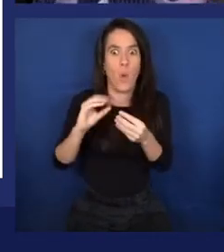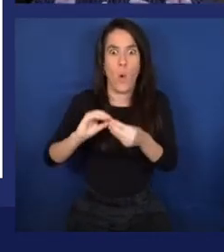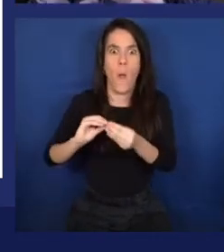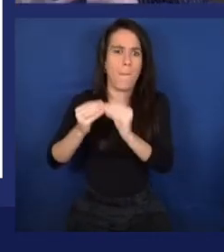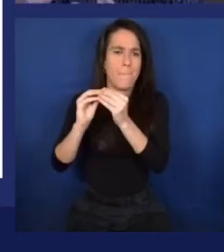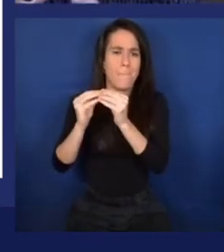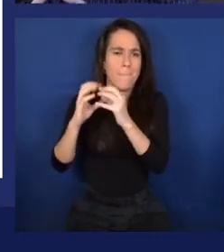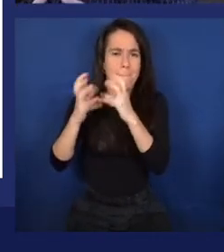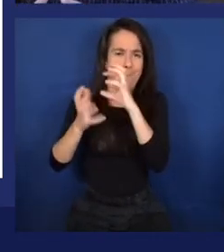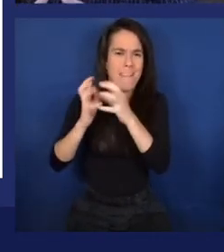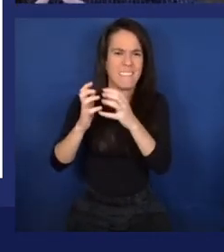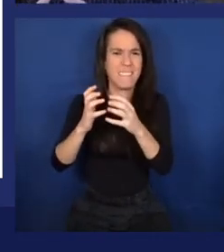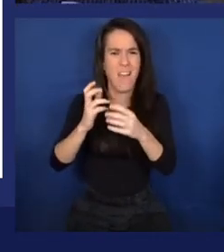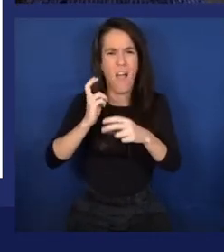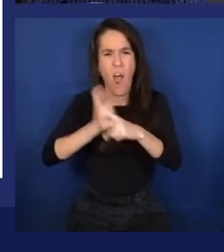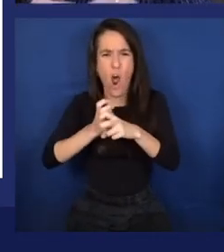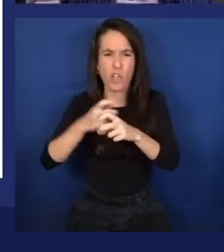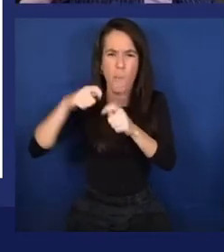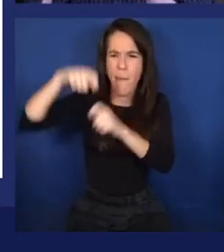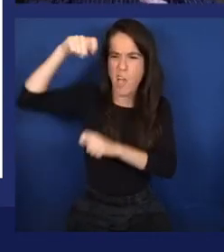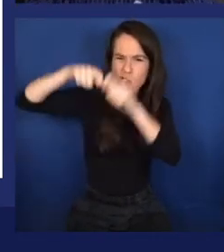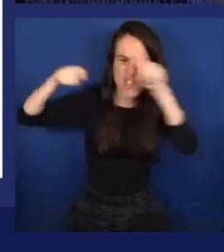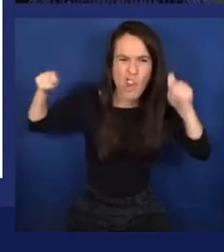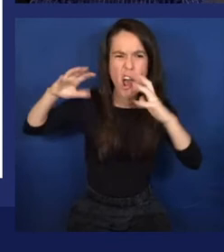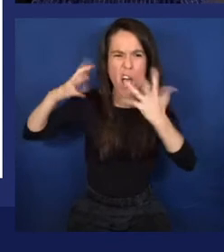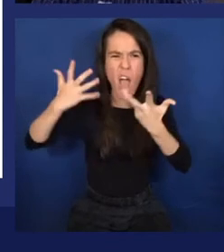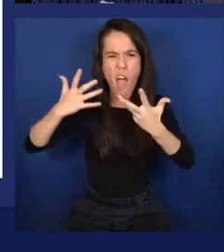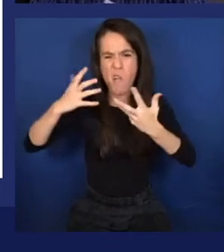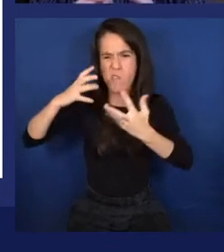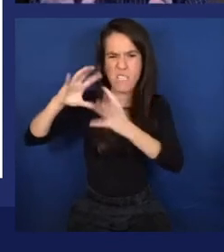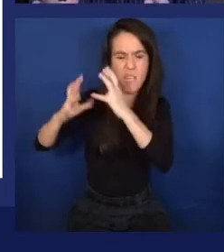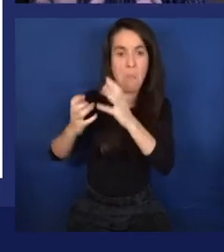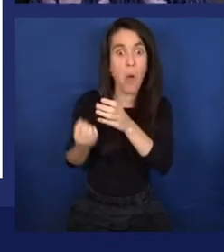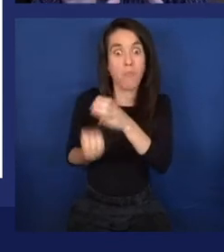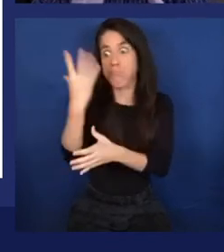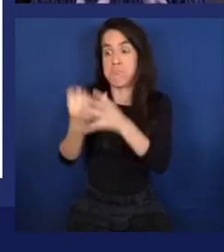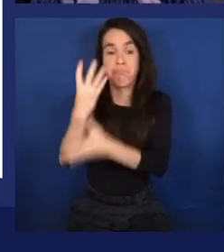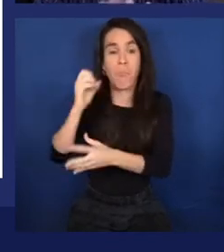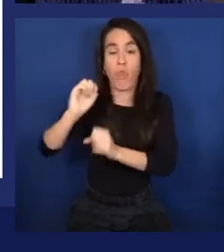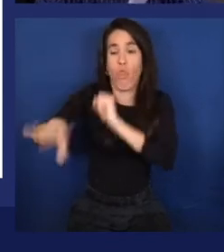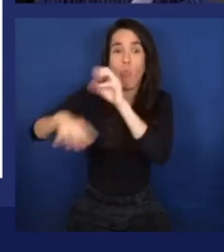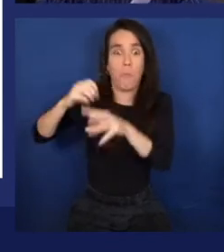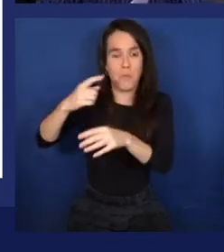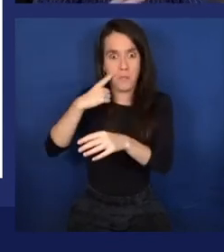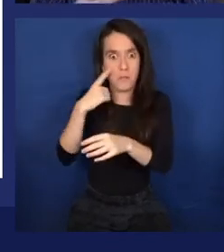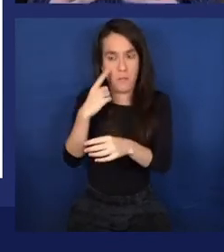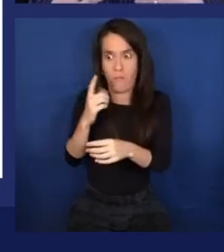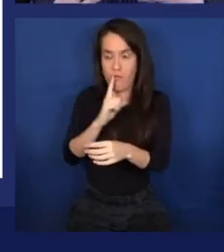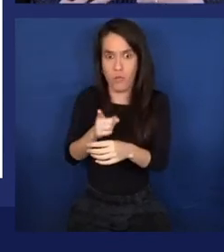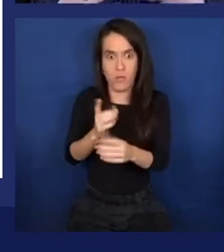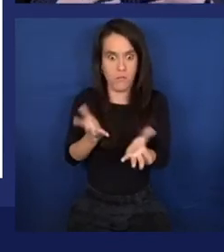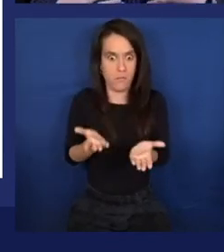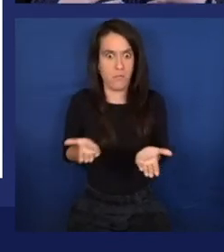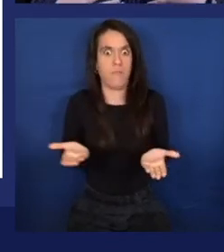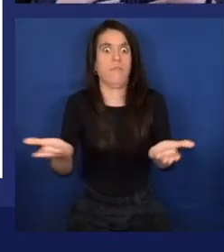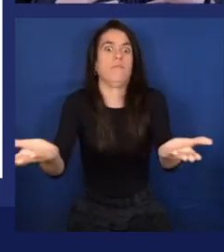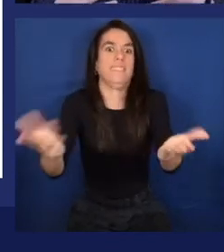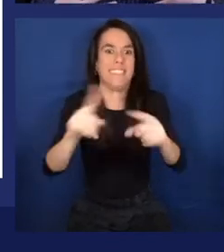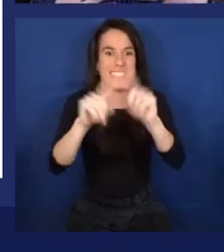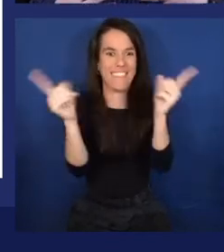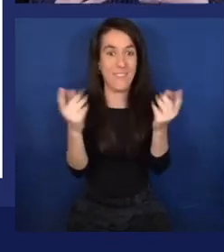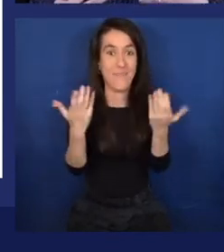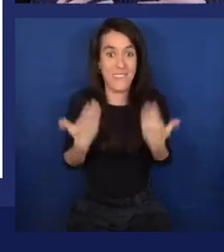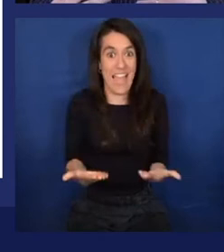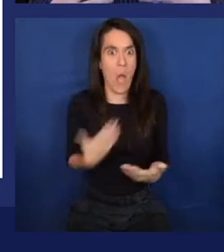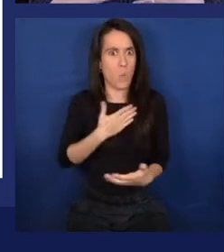were harder to measure, harder to validate. But they created remarkable results. None of that. We know today with the benefit of hindsight